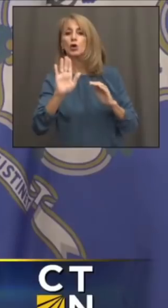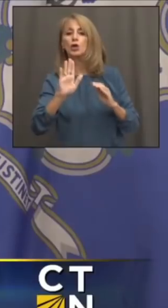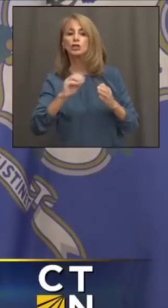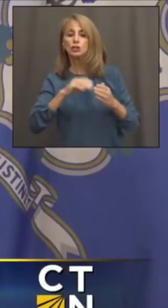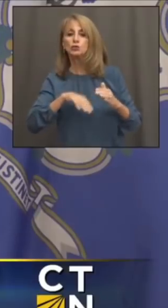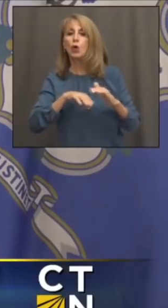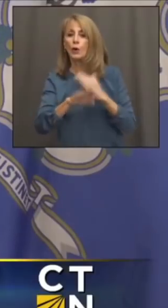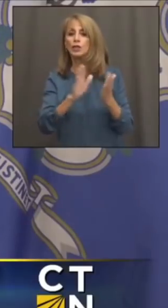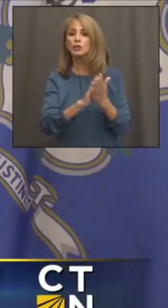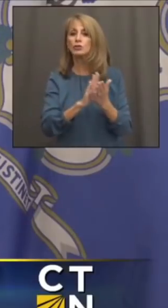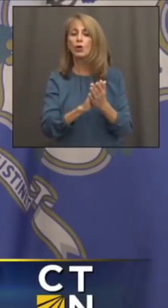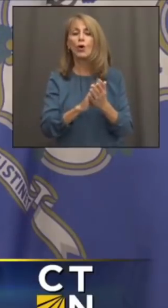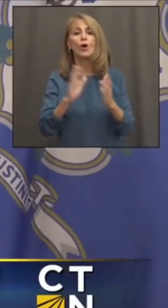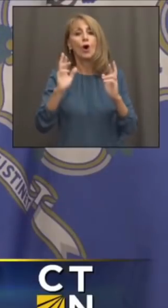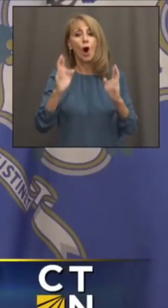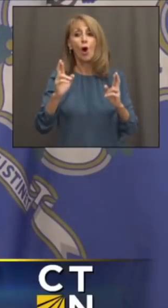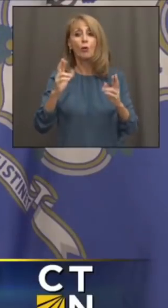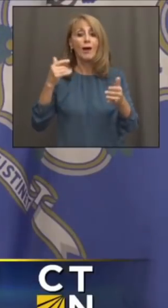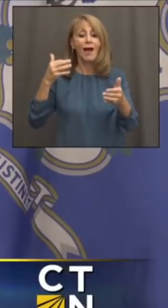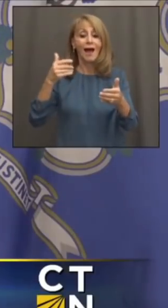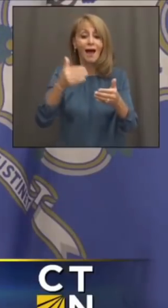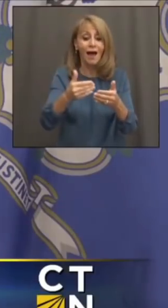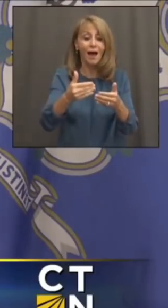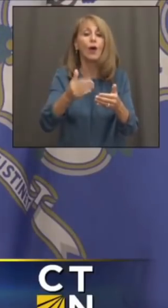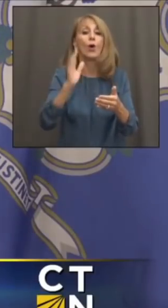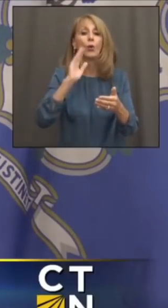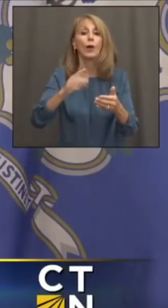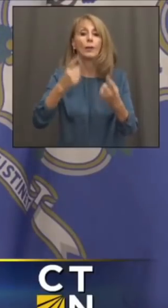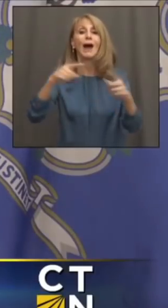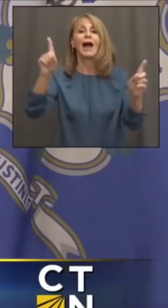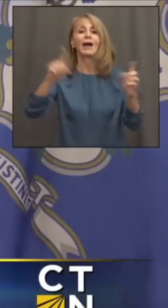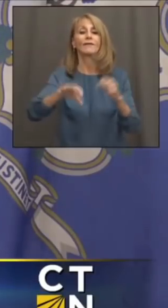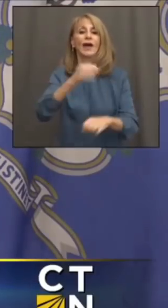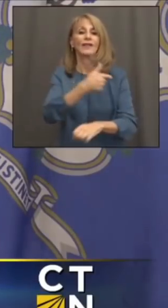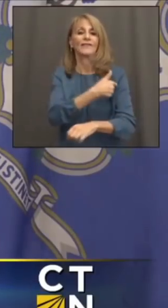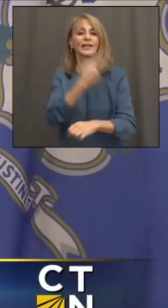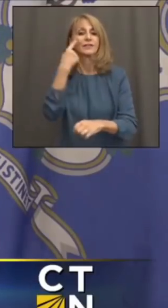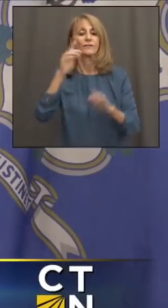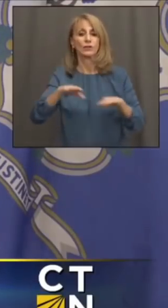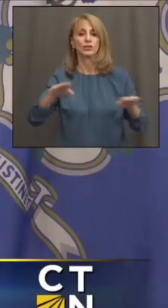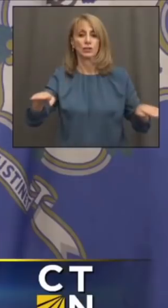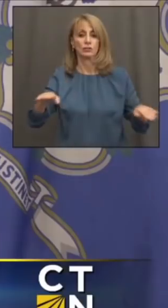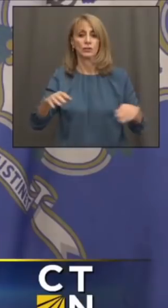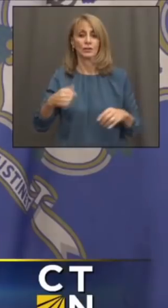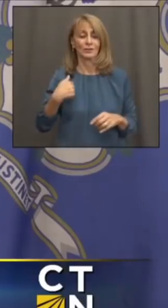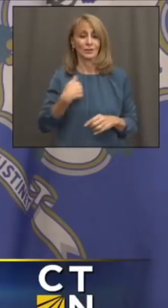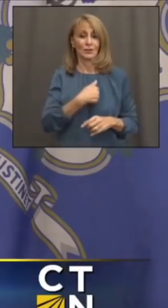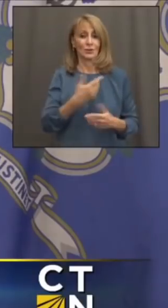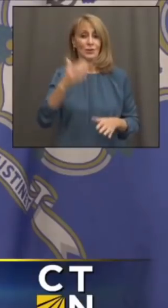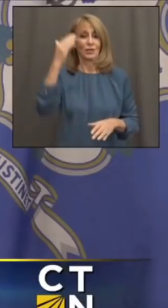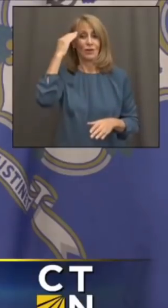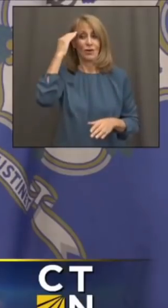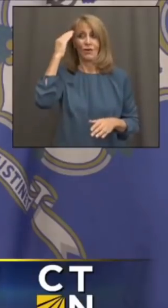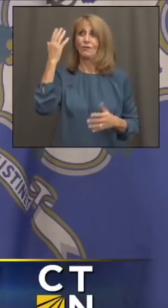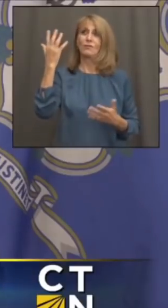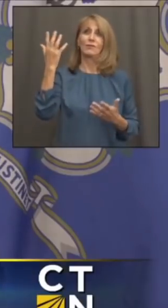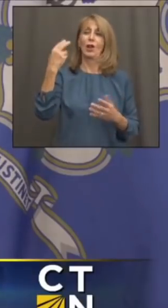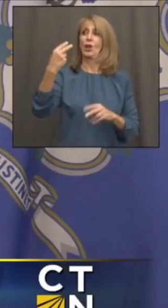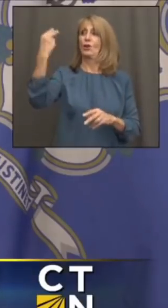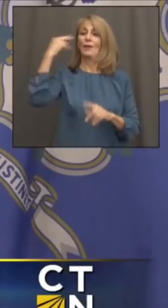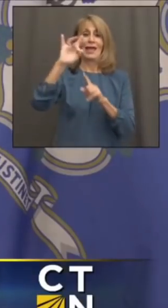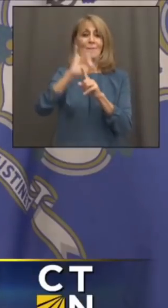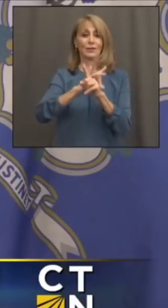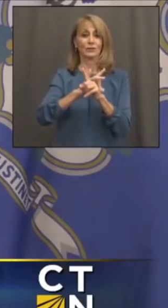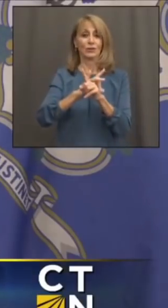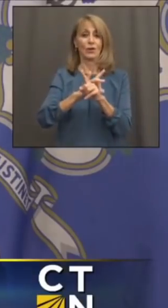vaccine for kids at that point. We found during the worst of the pandemic, you know, eight months ago, our schools